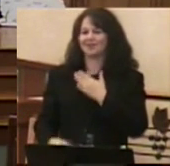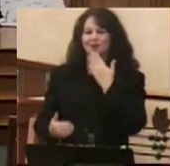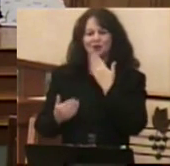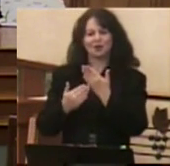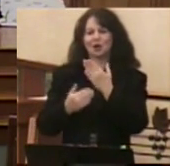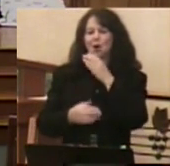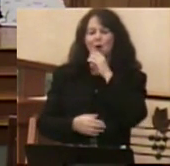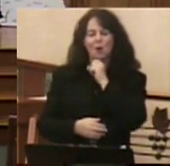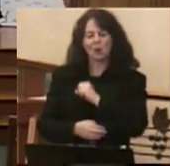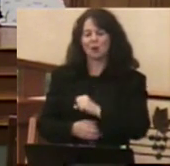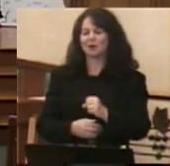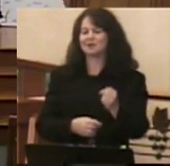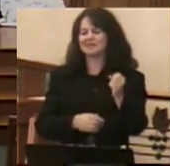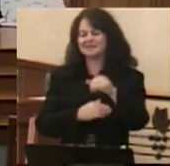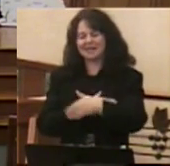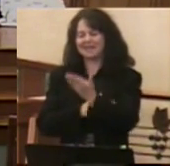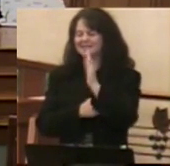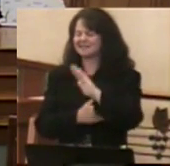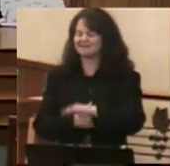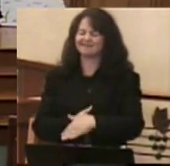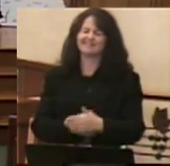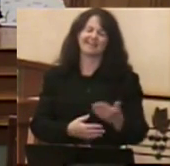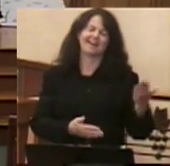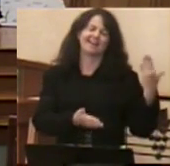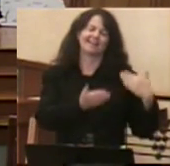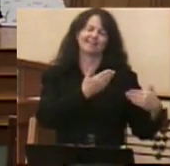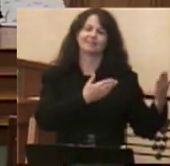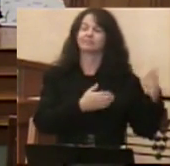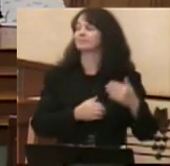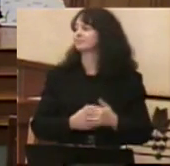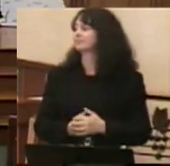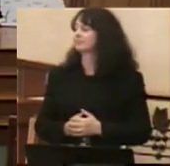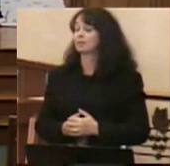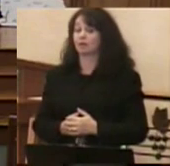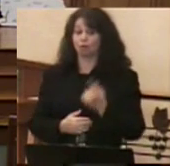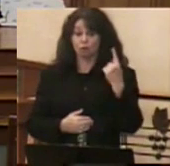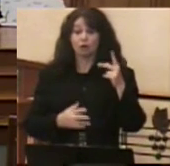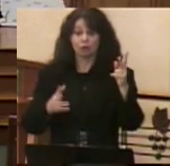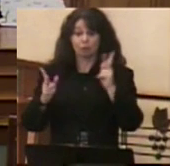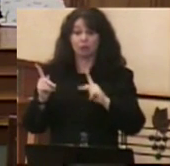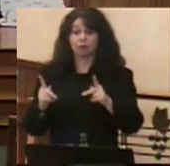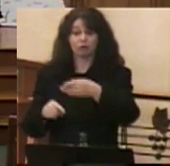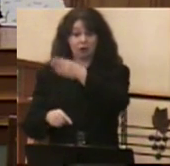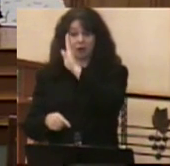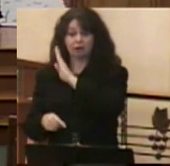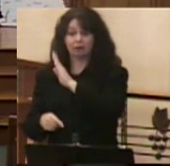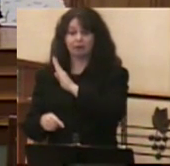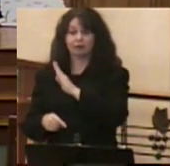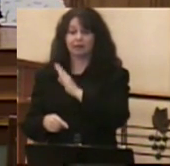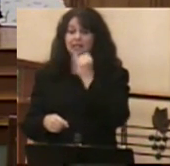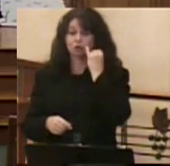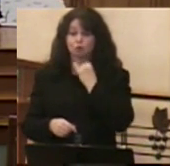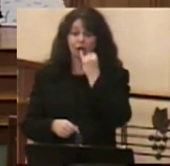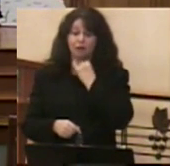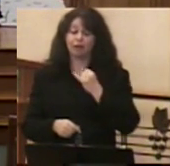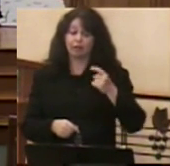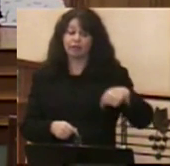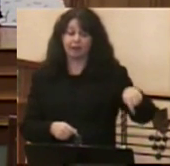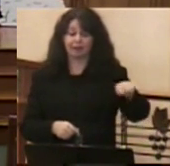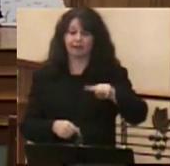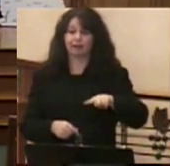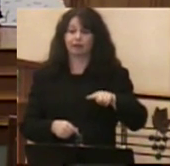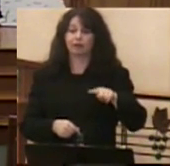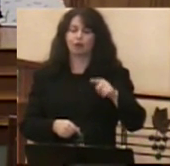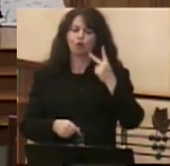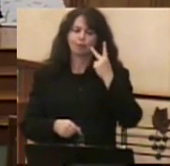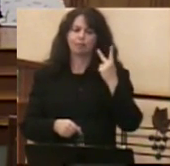old days? For the people of God, the people of God, Israel, they would look back at a